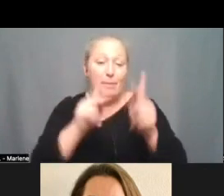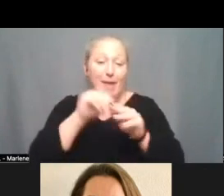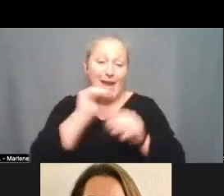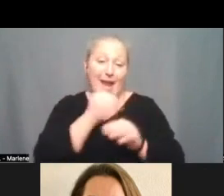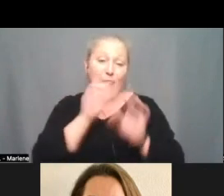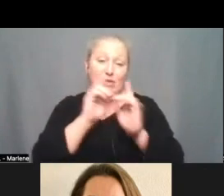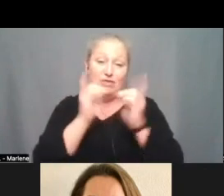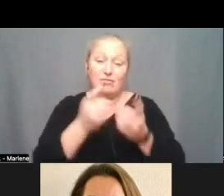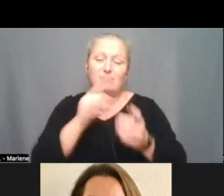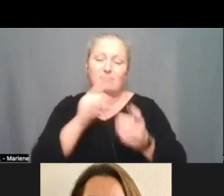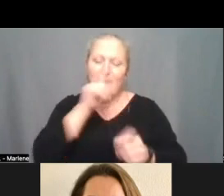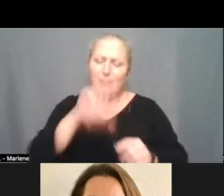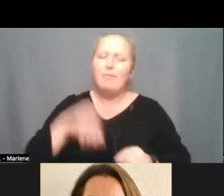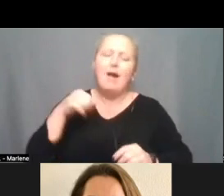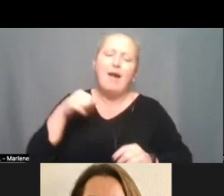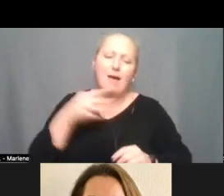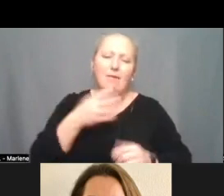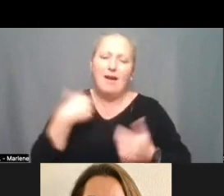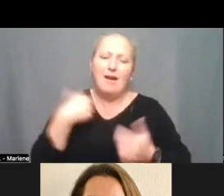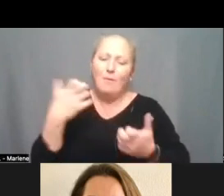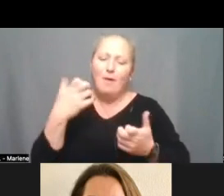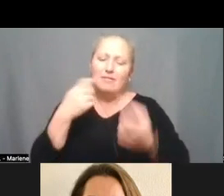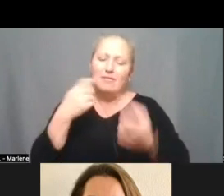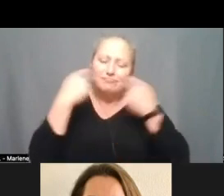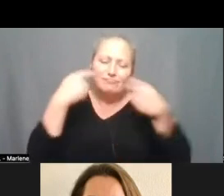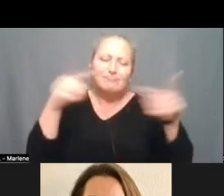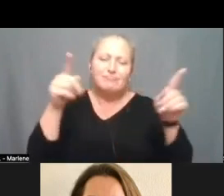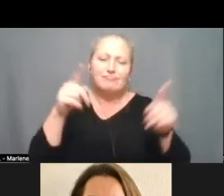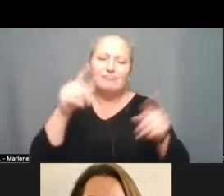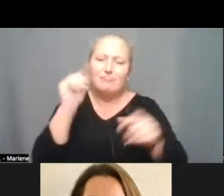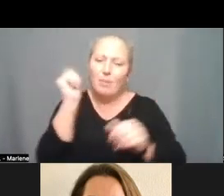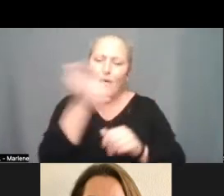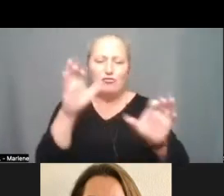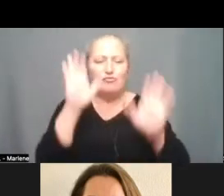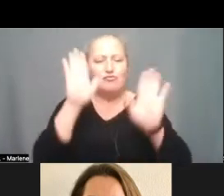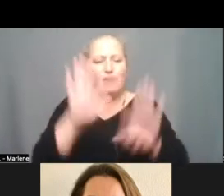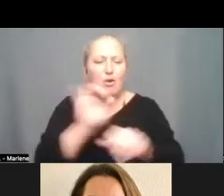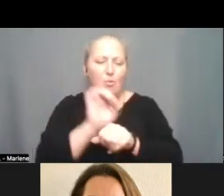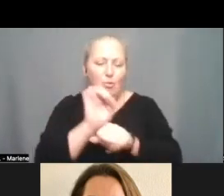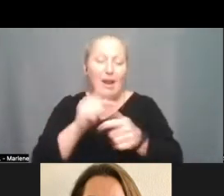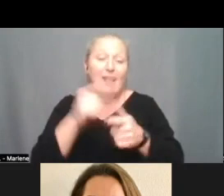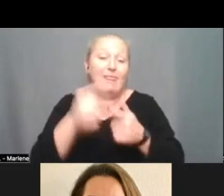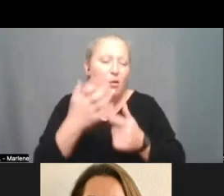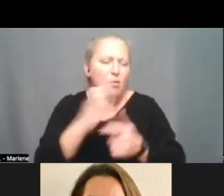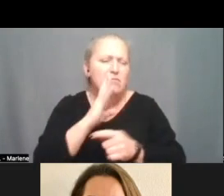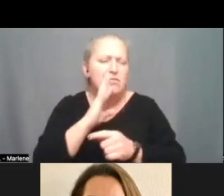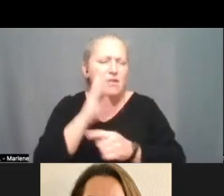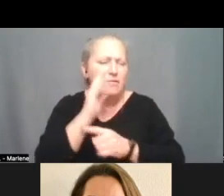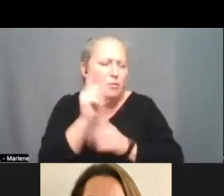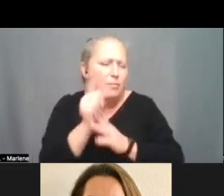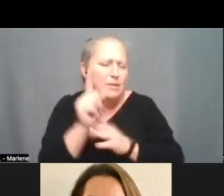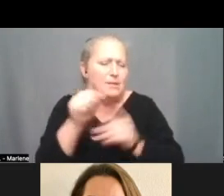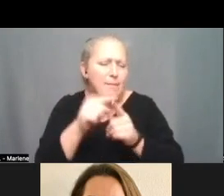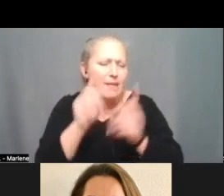of pride in what they do, and I just wanted to call them out for for doing that really great work. And then I wanted to talk for a couple of minutes about the districts.